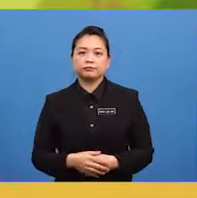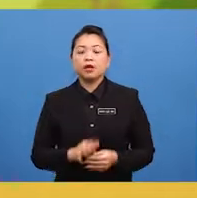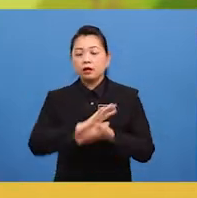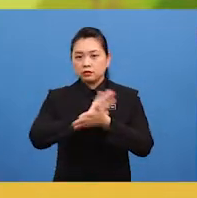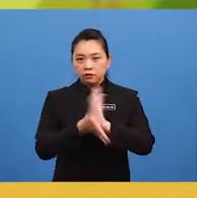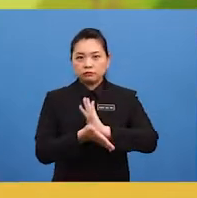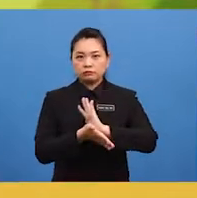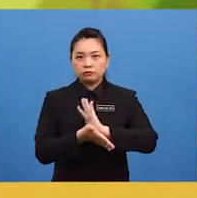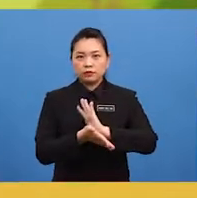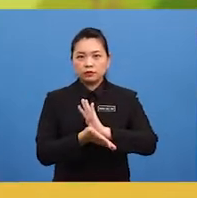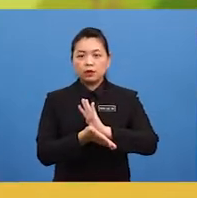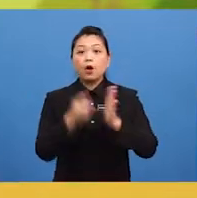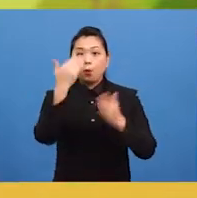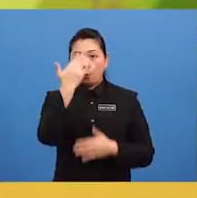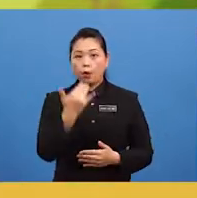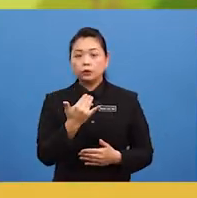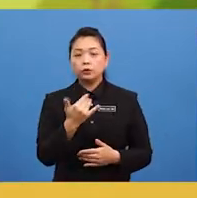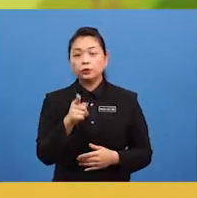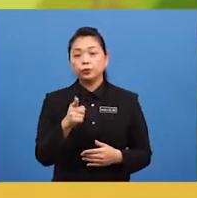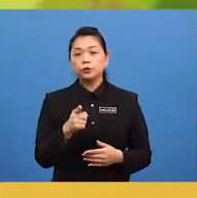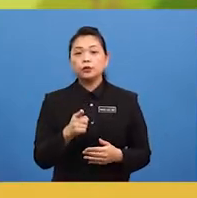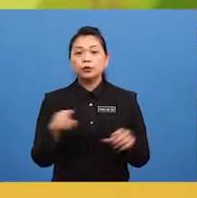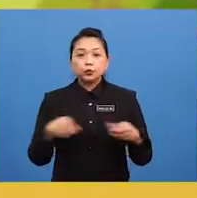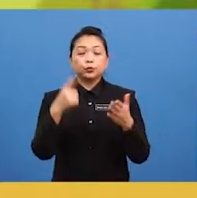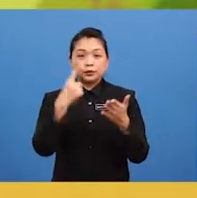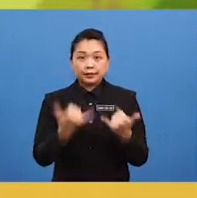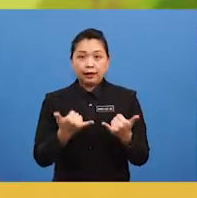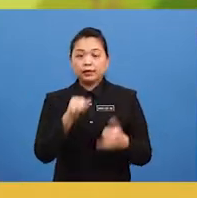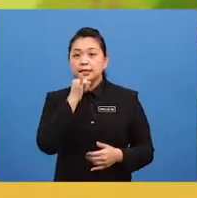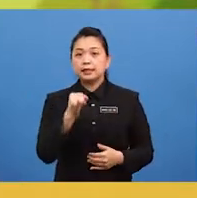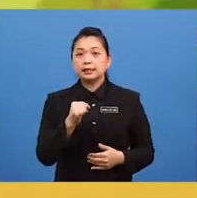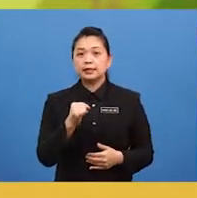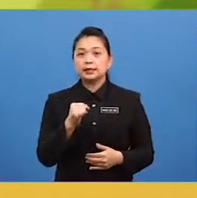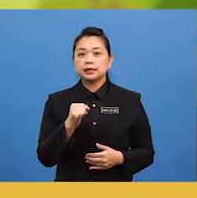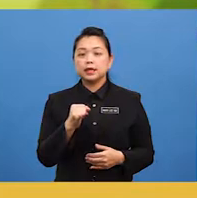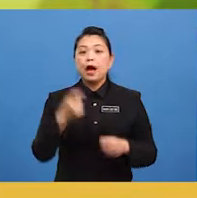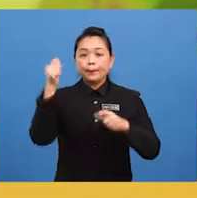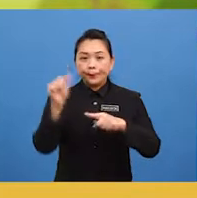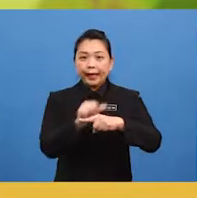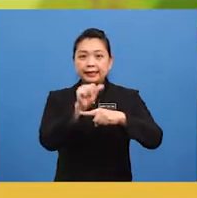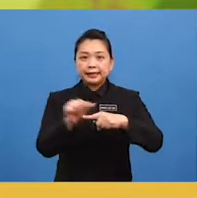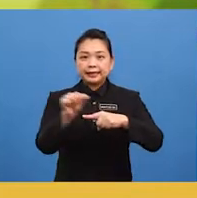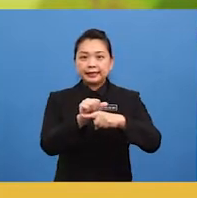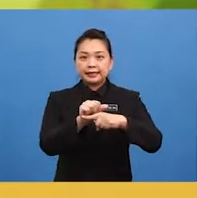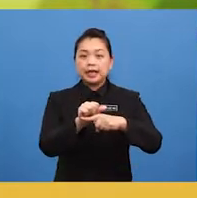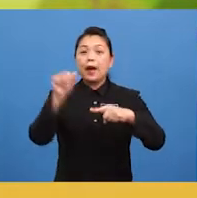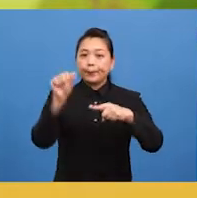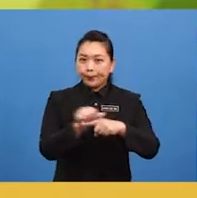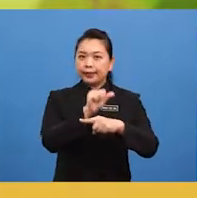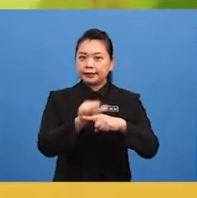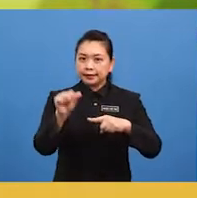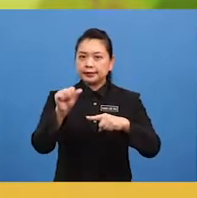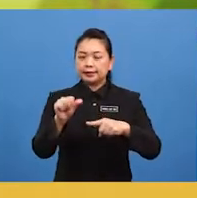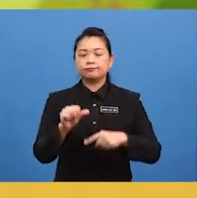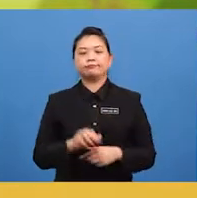so what you need to do now is practice practice